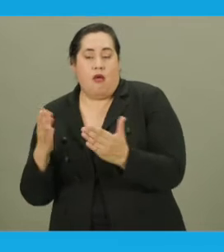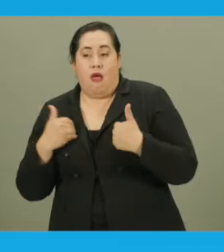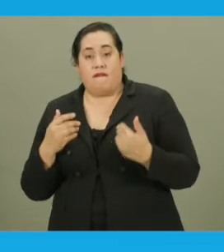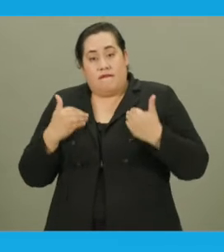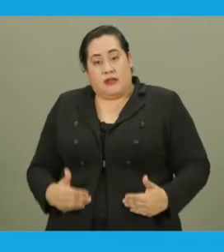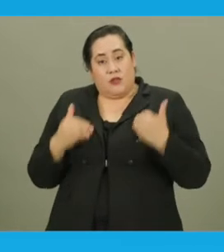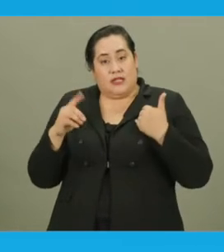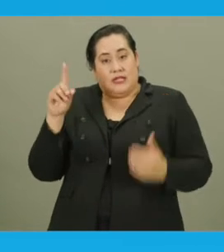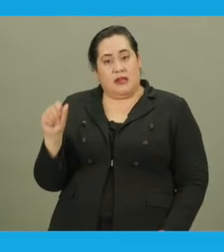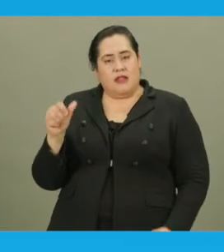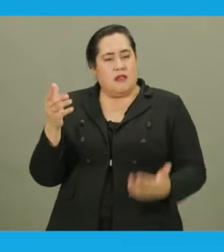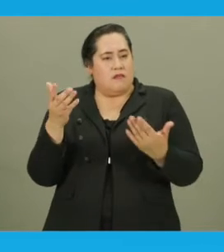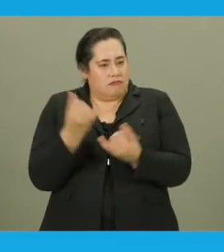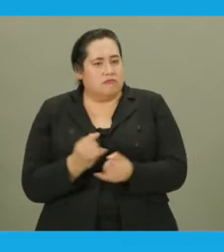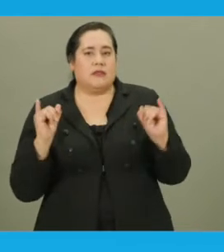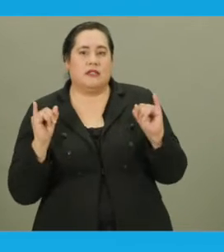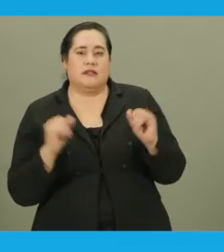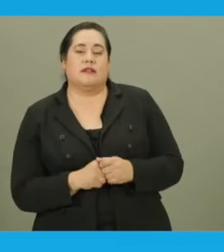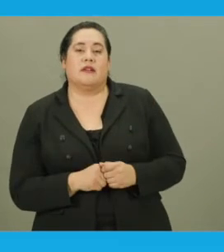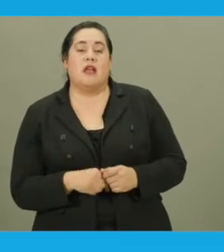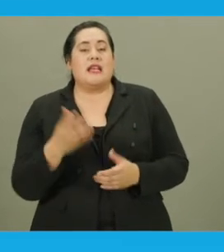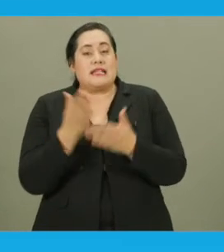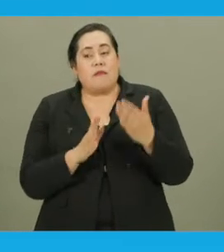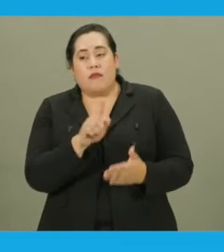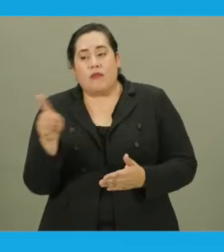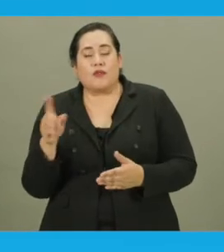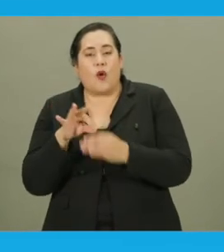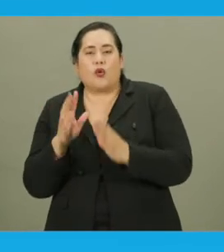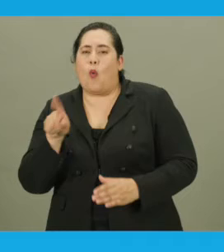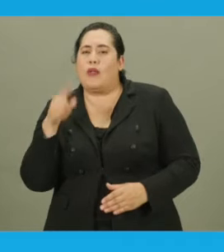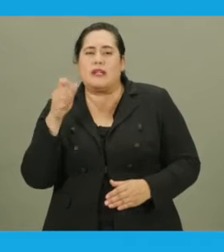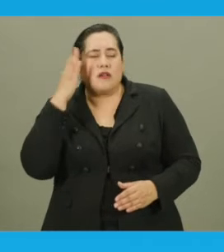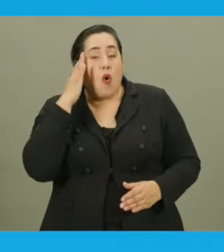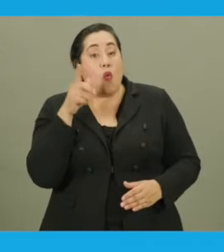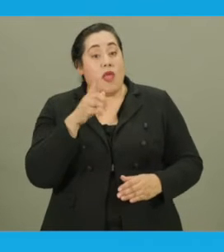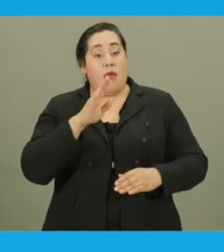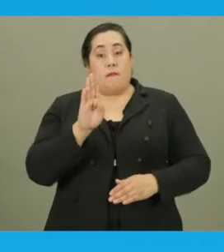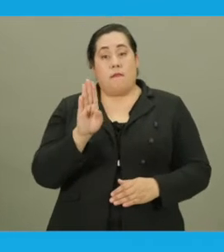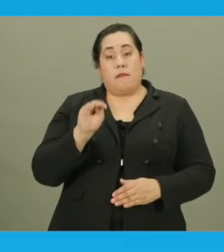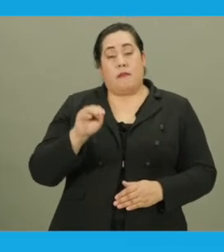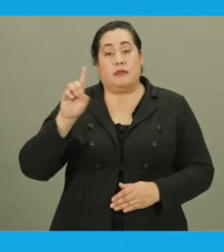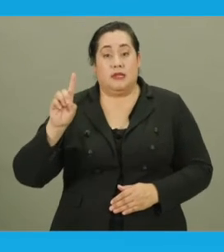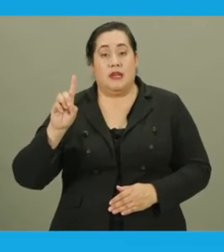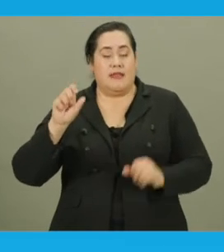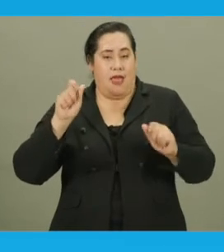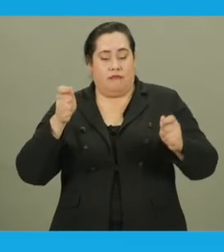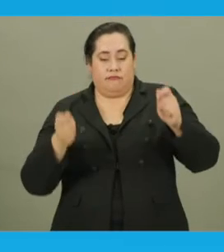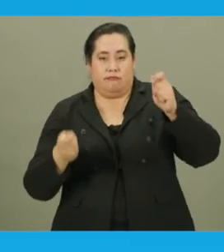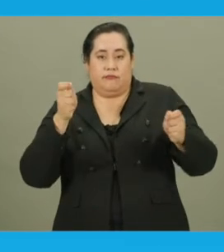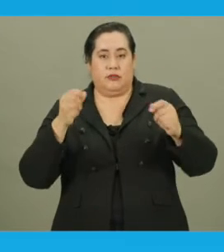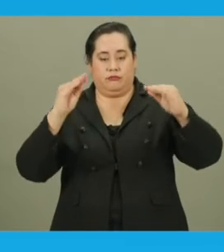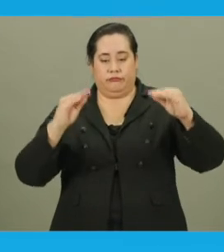voters who have a physical disability to be independent. Some of those voters only need to know that the ballot marking device